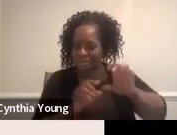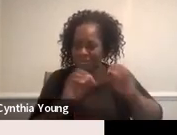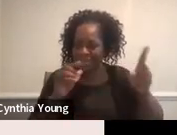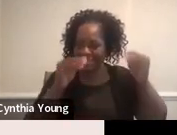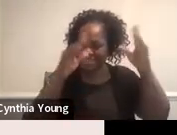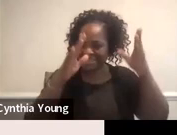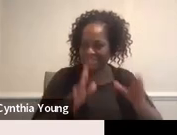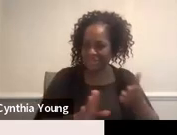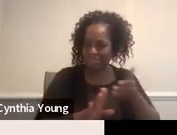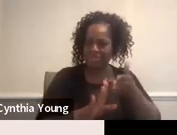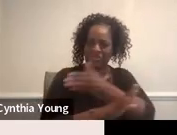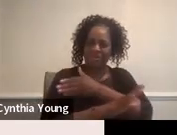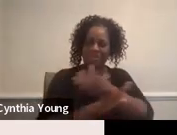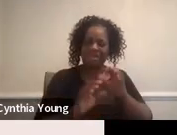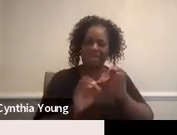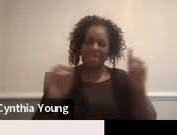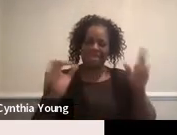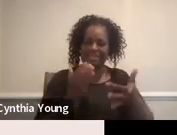was an ed tech.